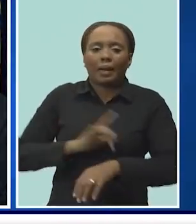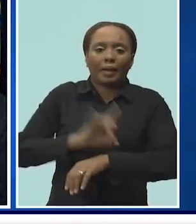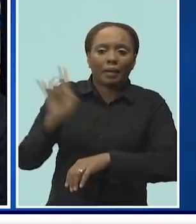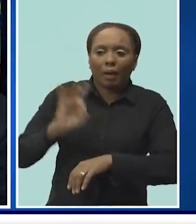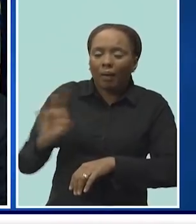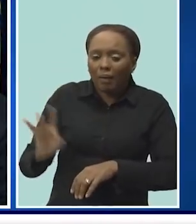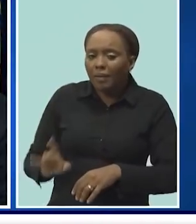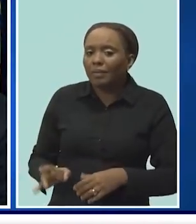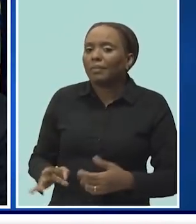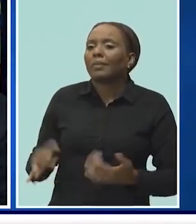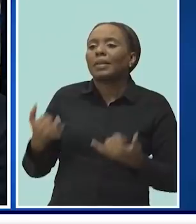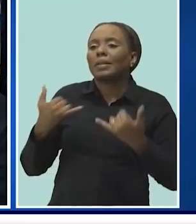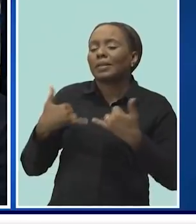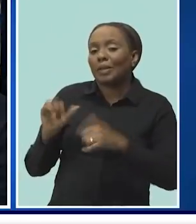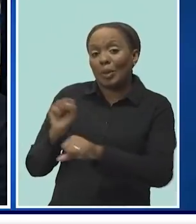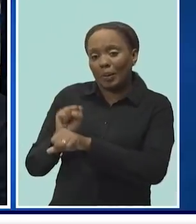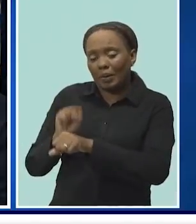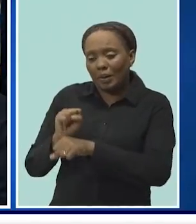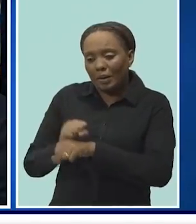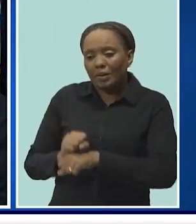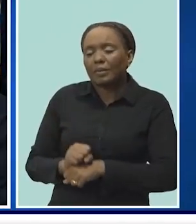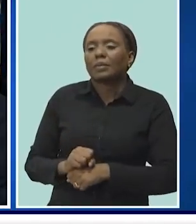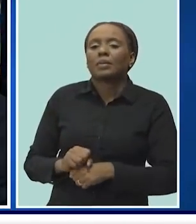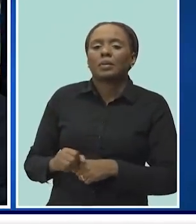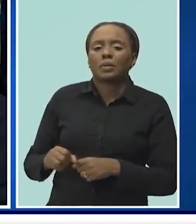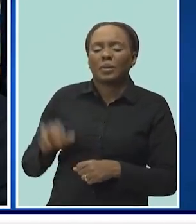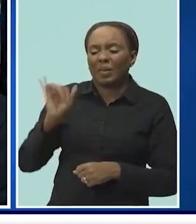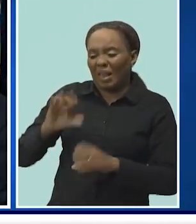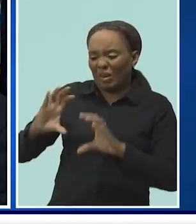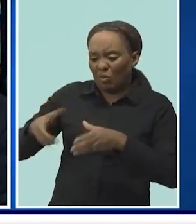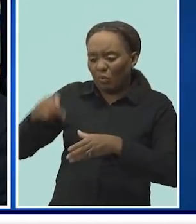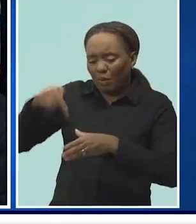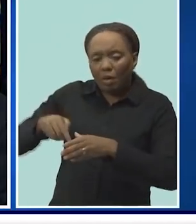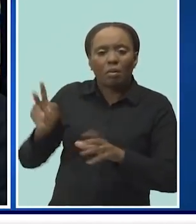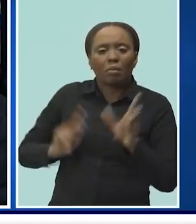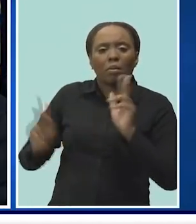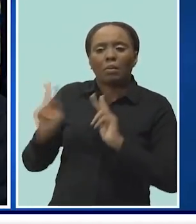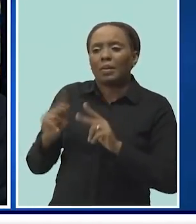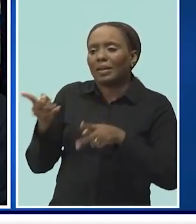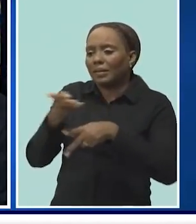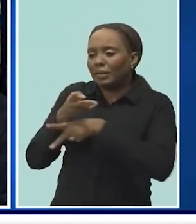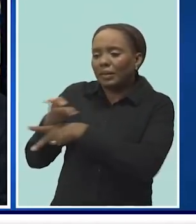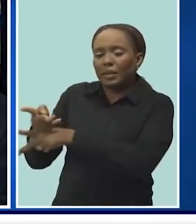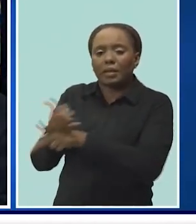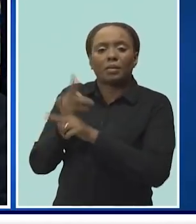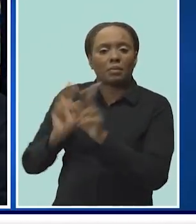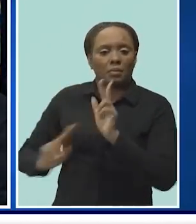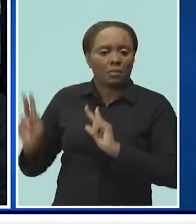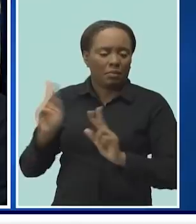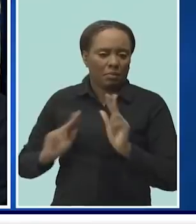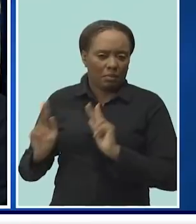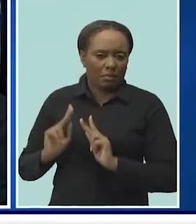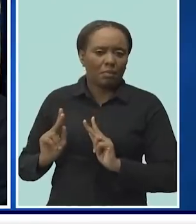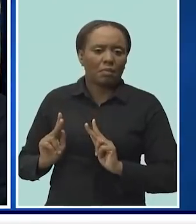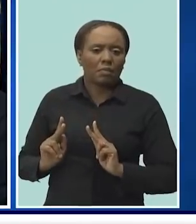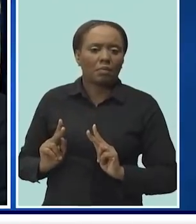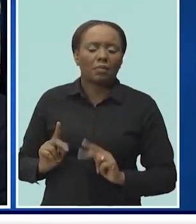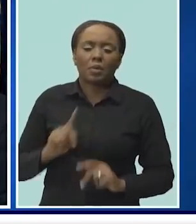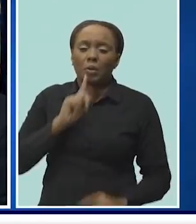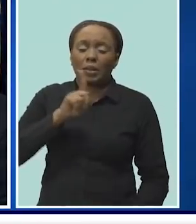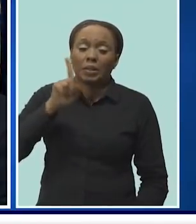So, that particular segment of our population, those who are caregivers, they're especially encouraged